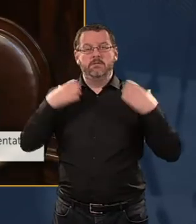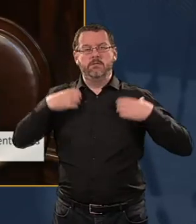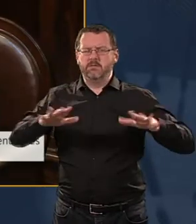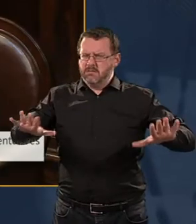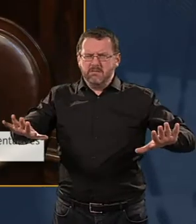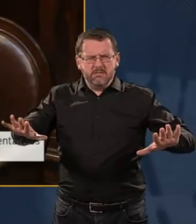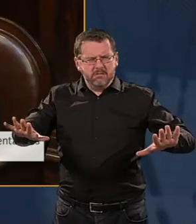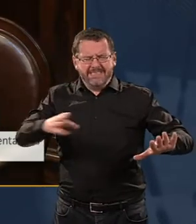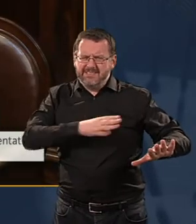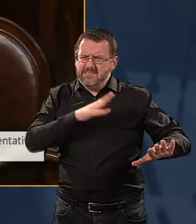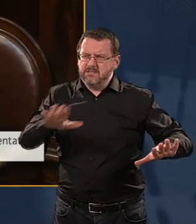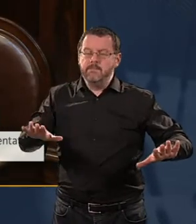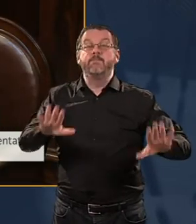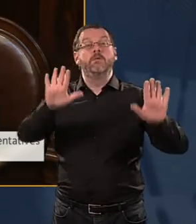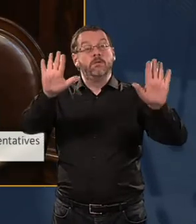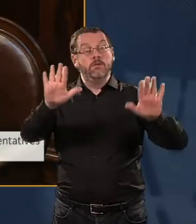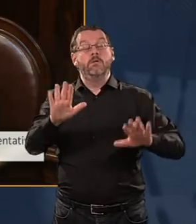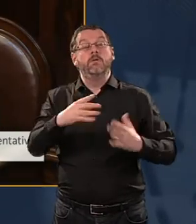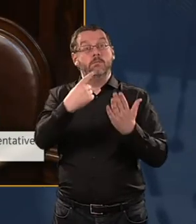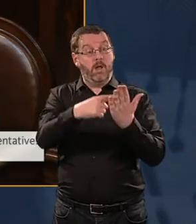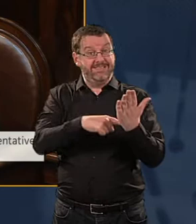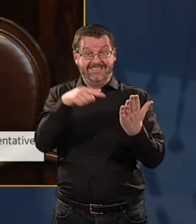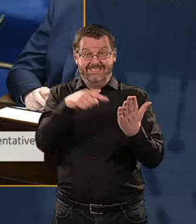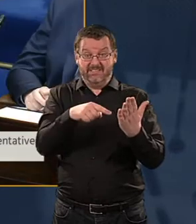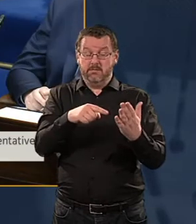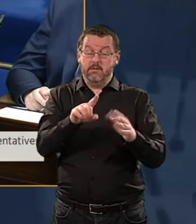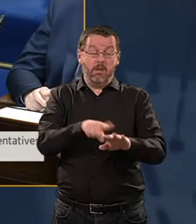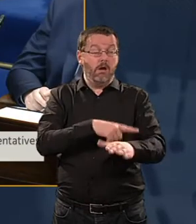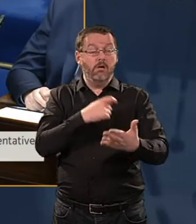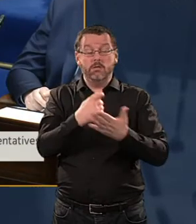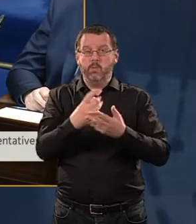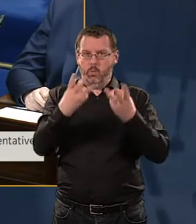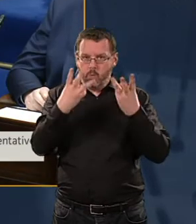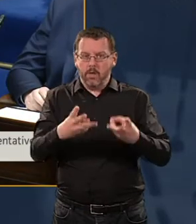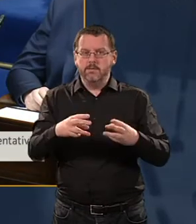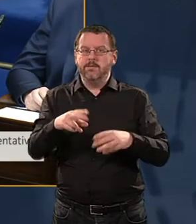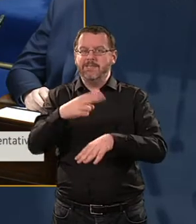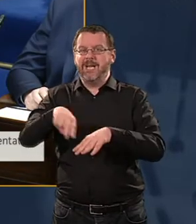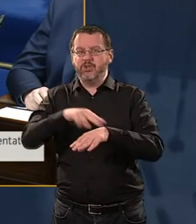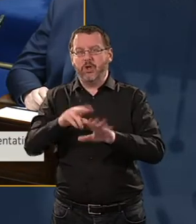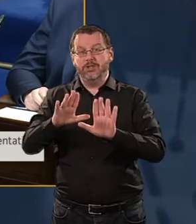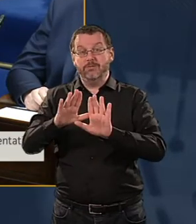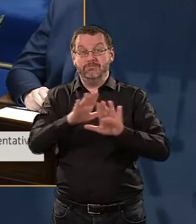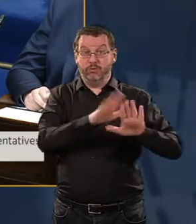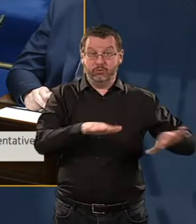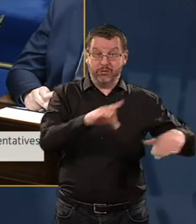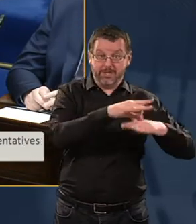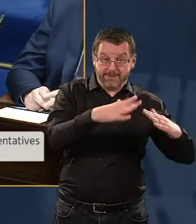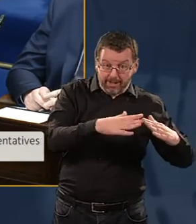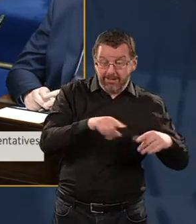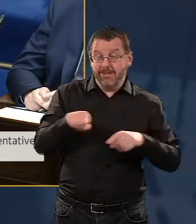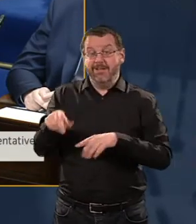The policy is and has been for a very long time to try and locate the National Children's Hospital with the Maternity Hospital at an added hospital.